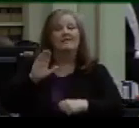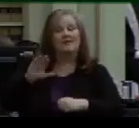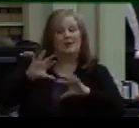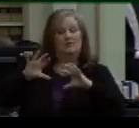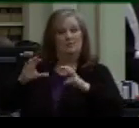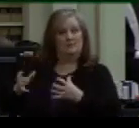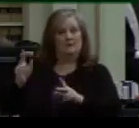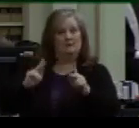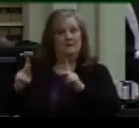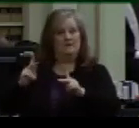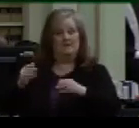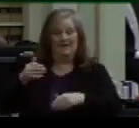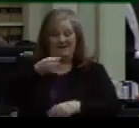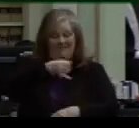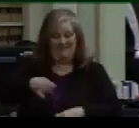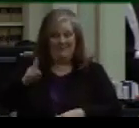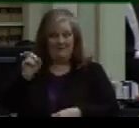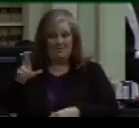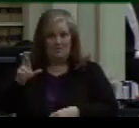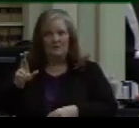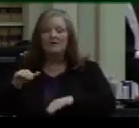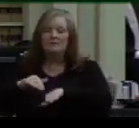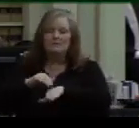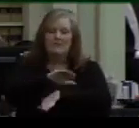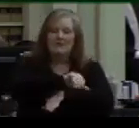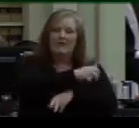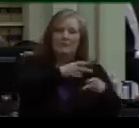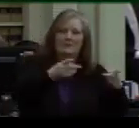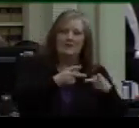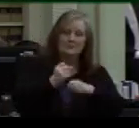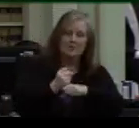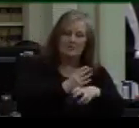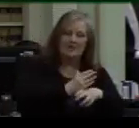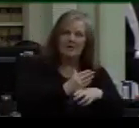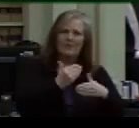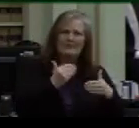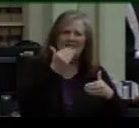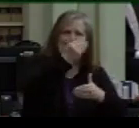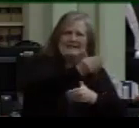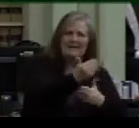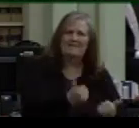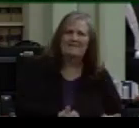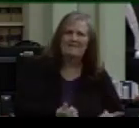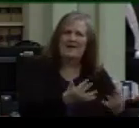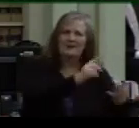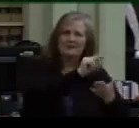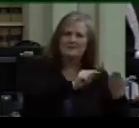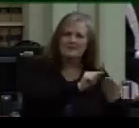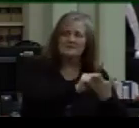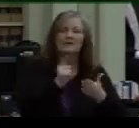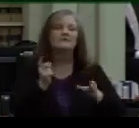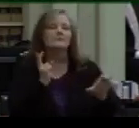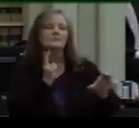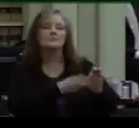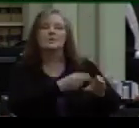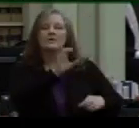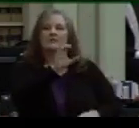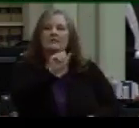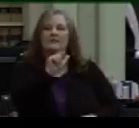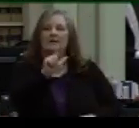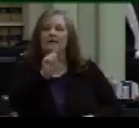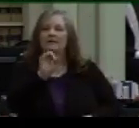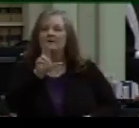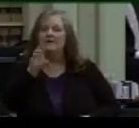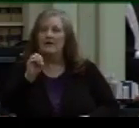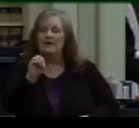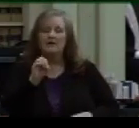currently at the border to be redeployed to help prepare for the upcoming fire season by joining CAL FIRE in prevention and